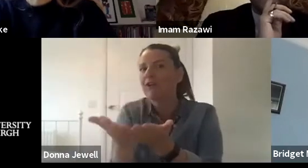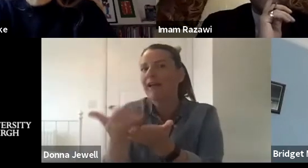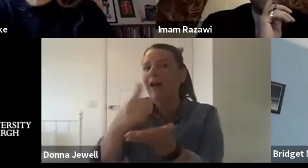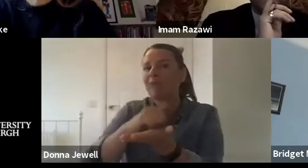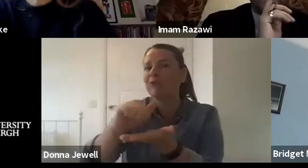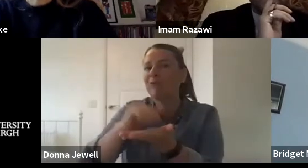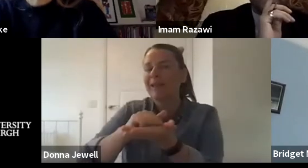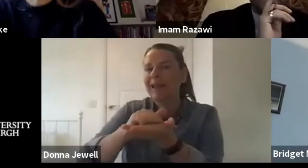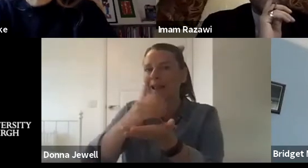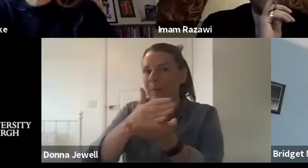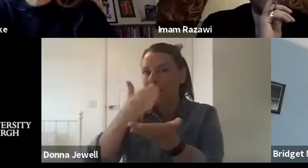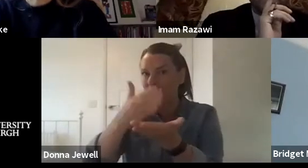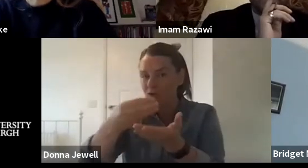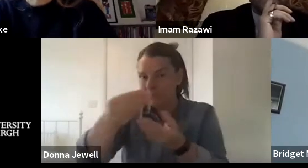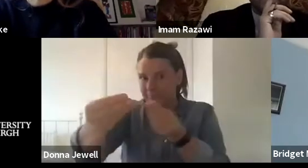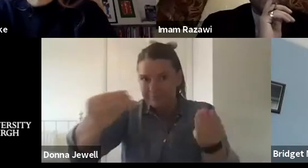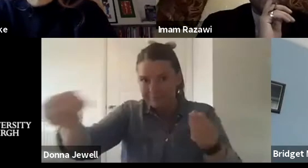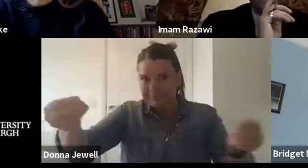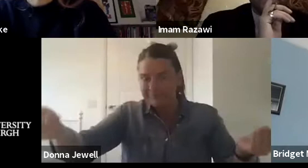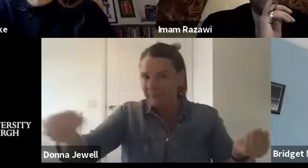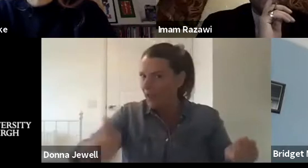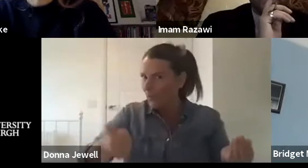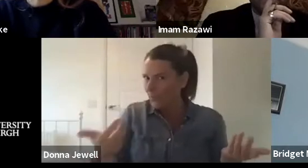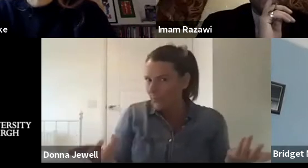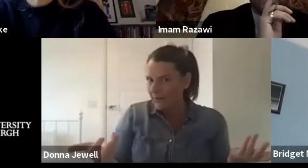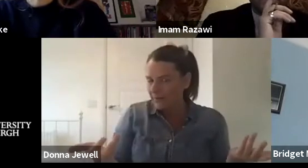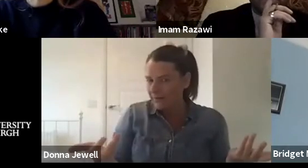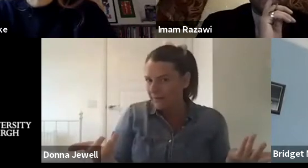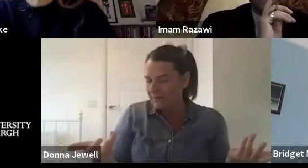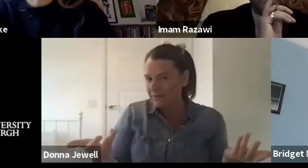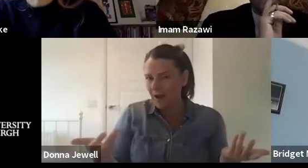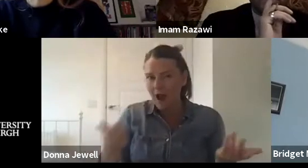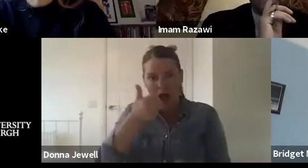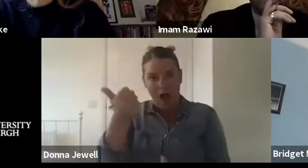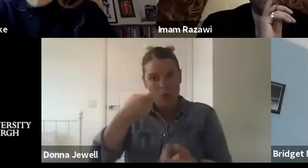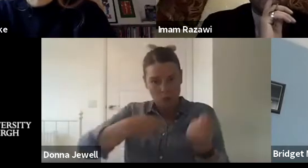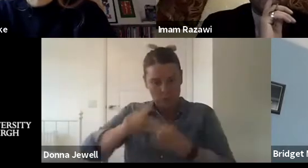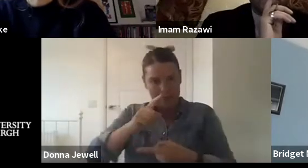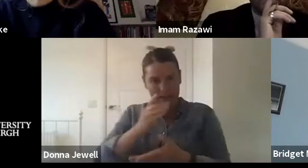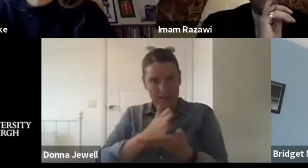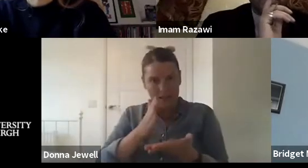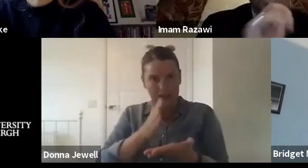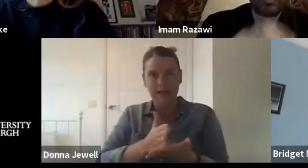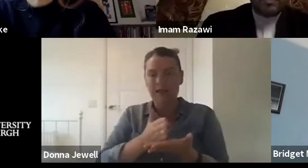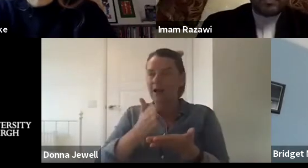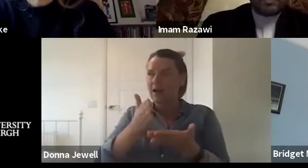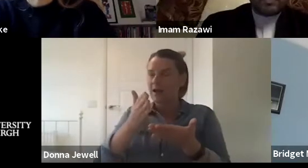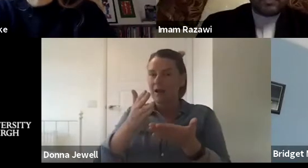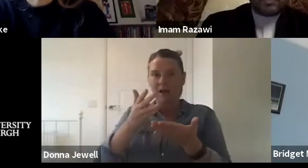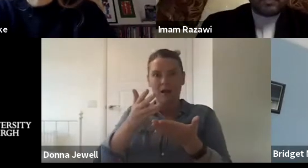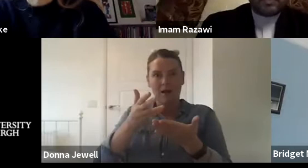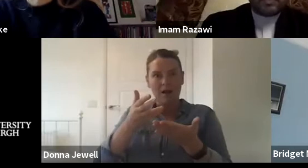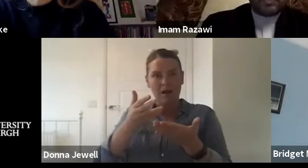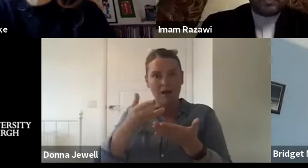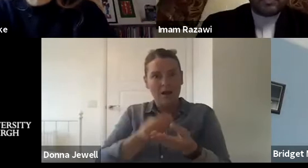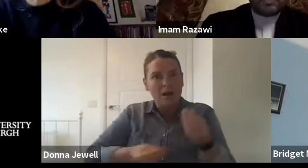building question. And both those questions of how do we make cultural production and consumption? How do